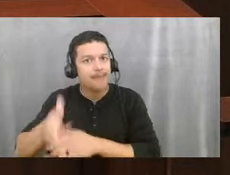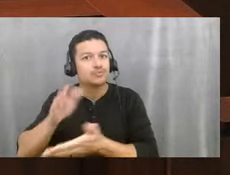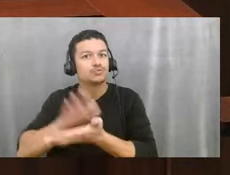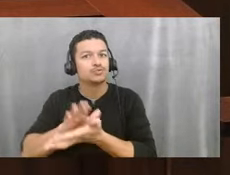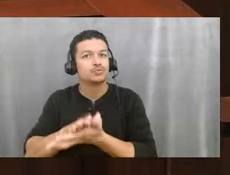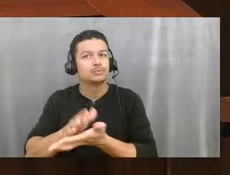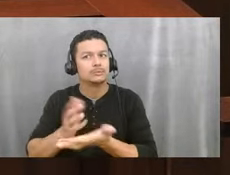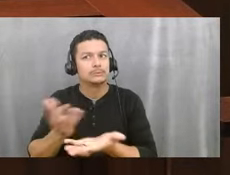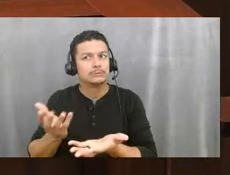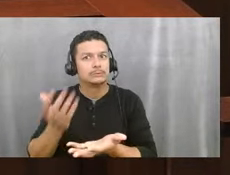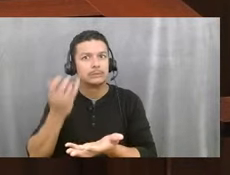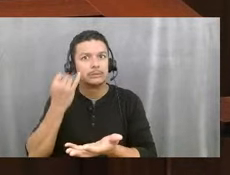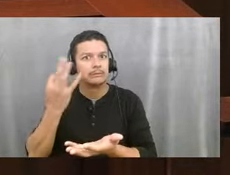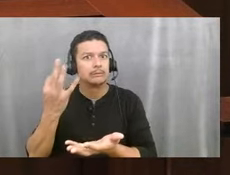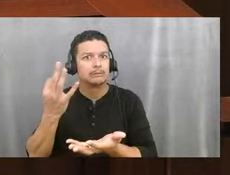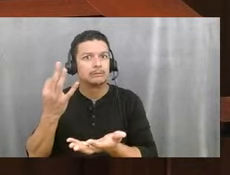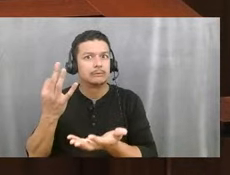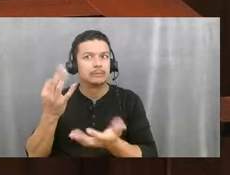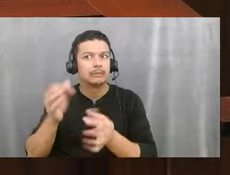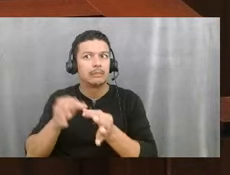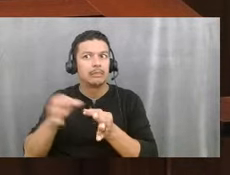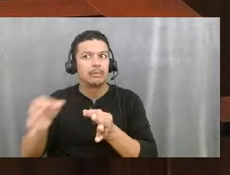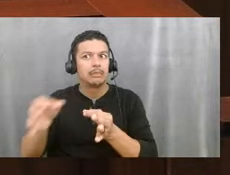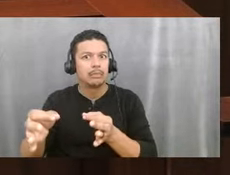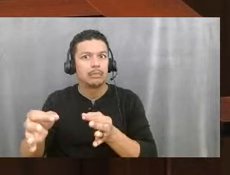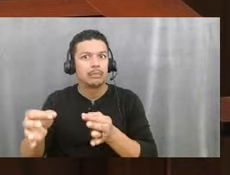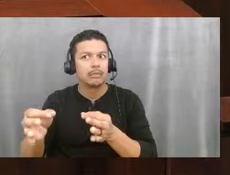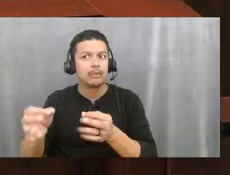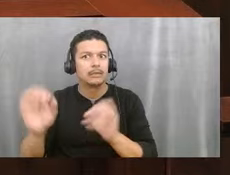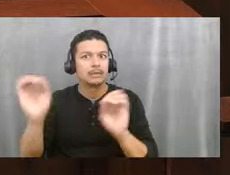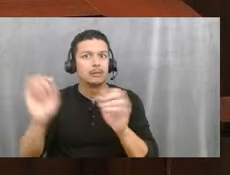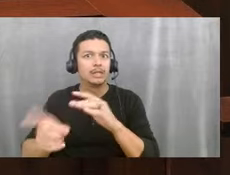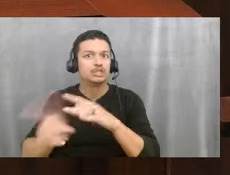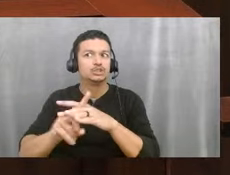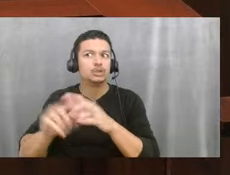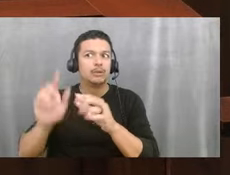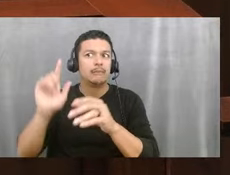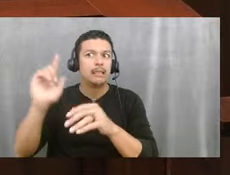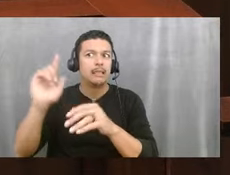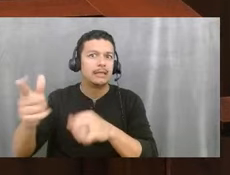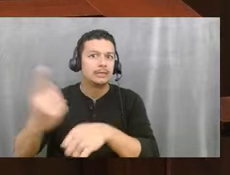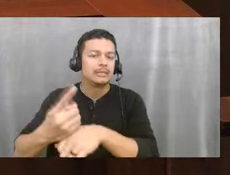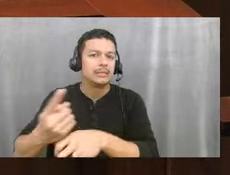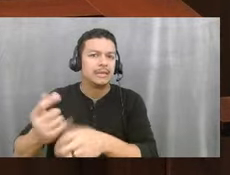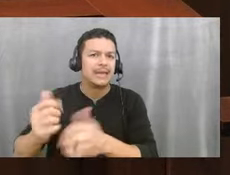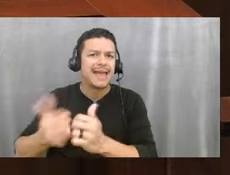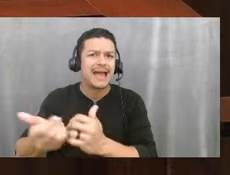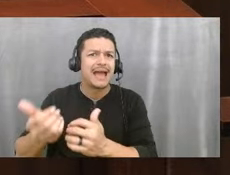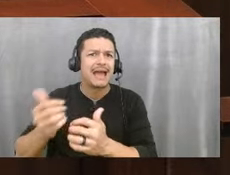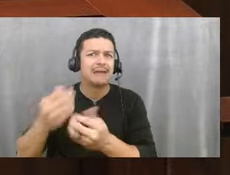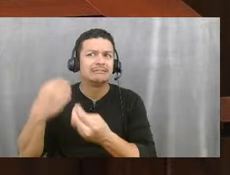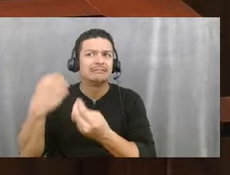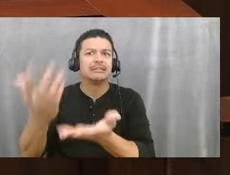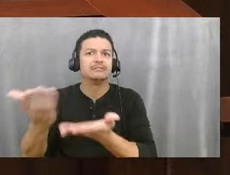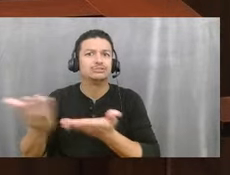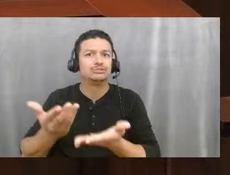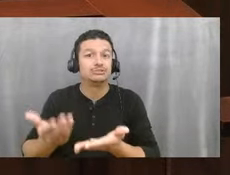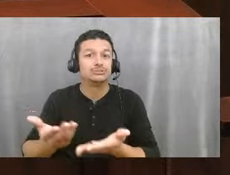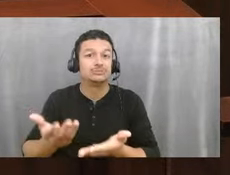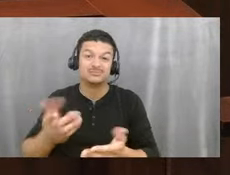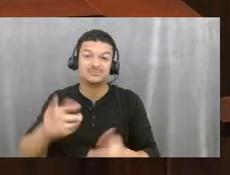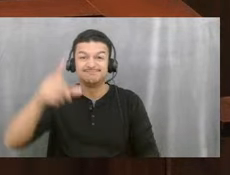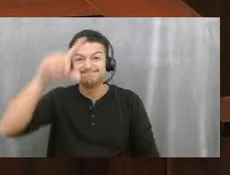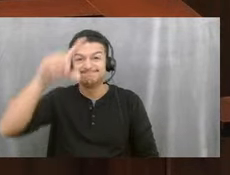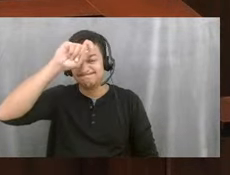provide those services if school doesn't show up until much later in the day. So I think this is going to be a big question going forward. And I do think